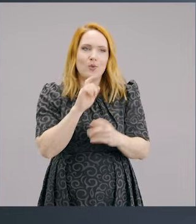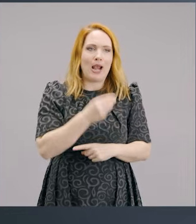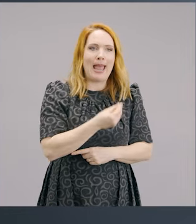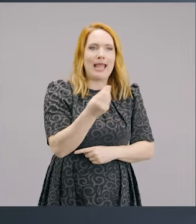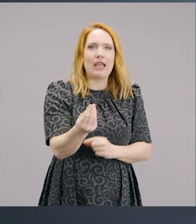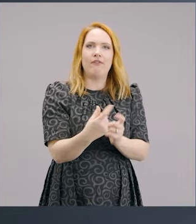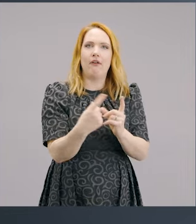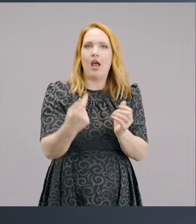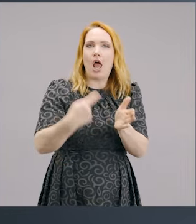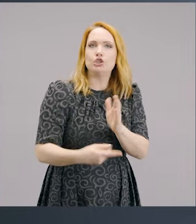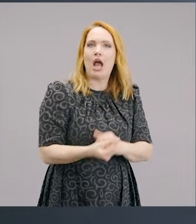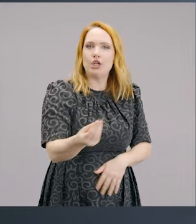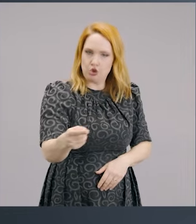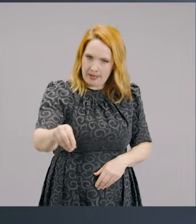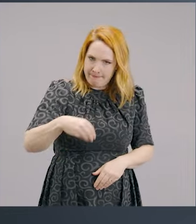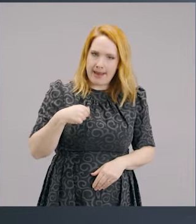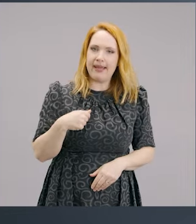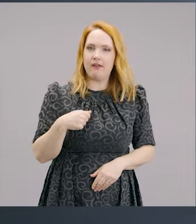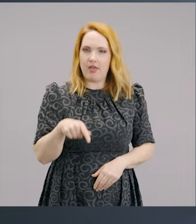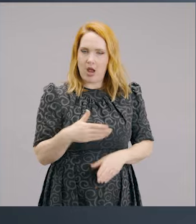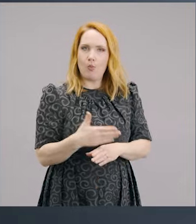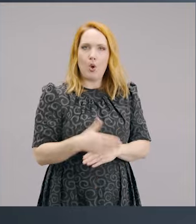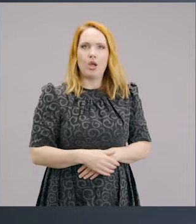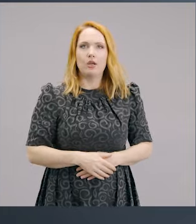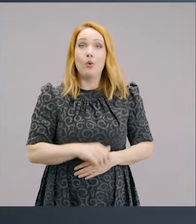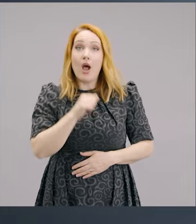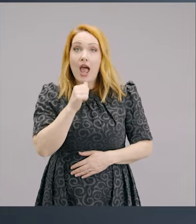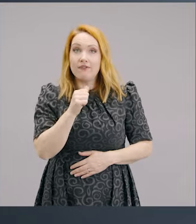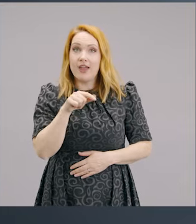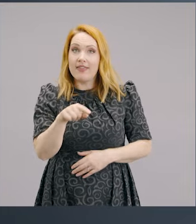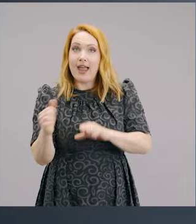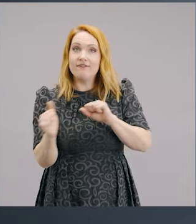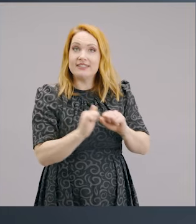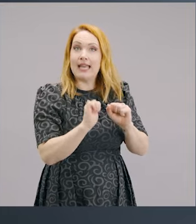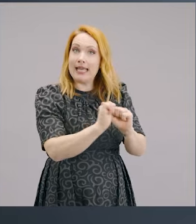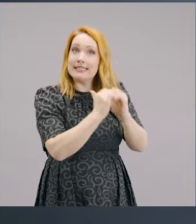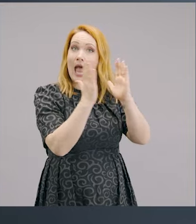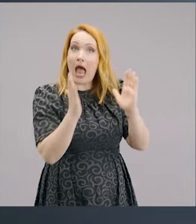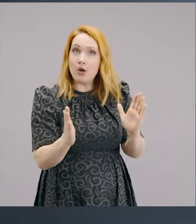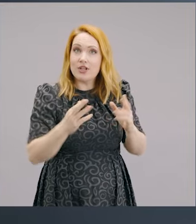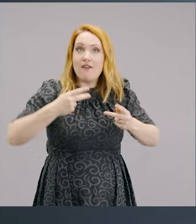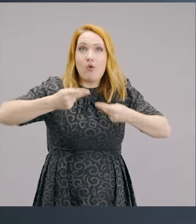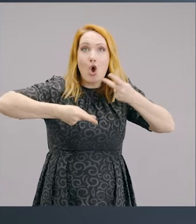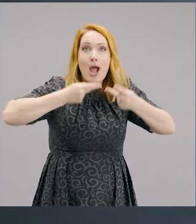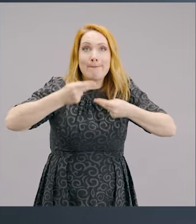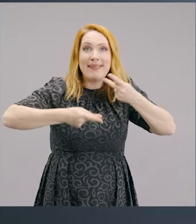If they went for meals, he would send a bill to charge them for what they had. I mean, we laugh but that is a scary